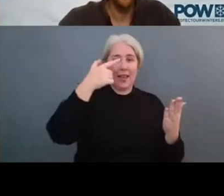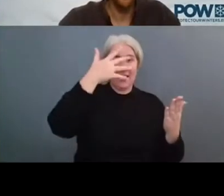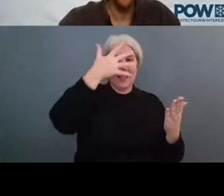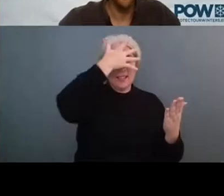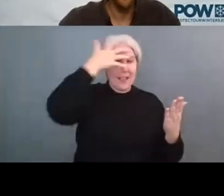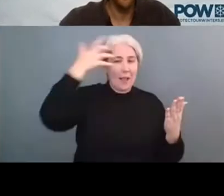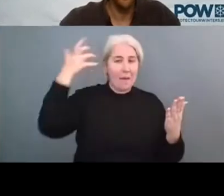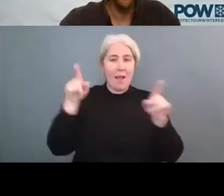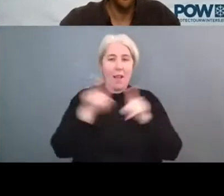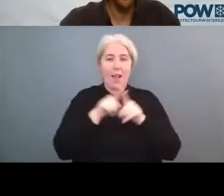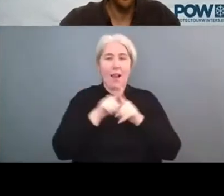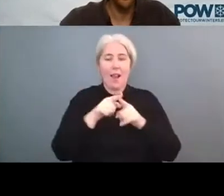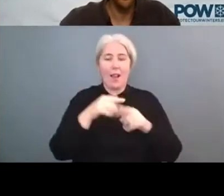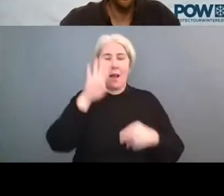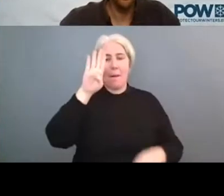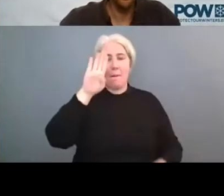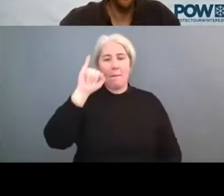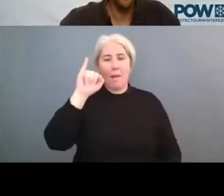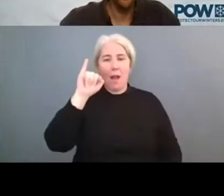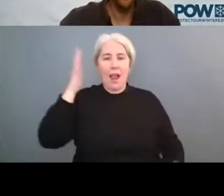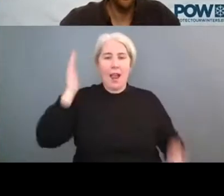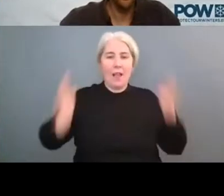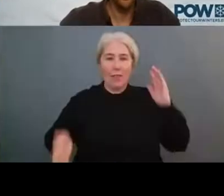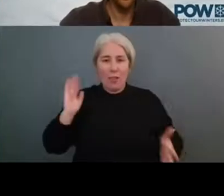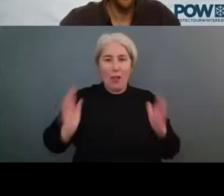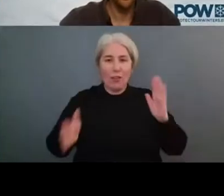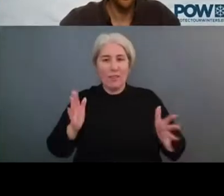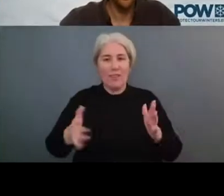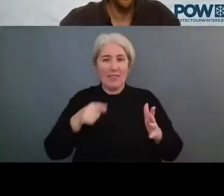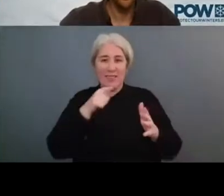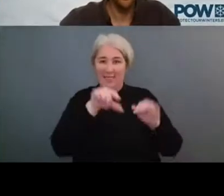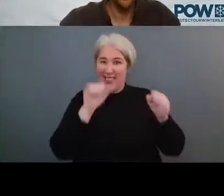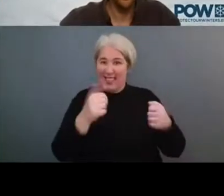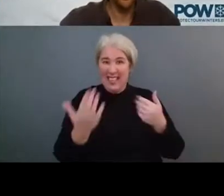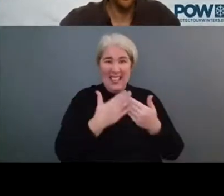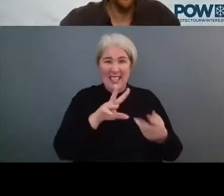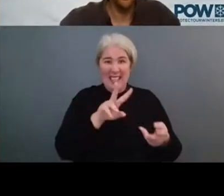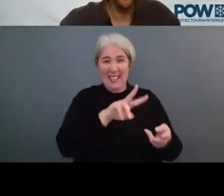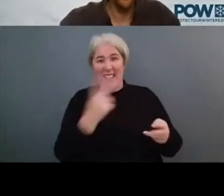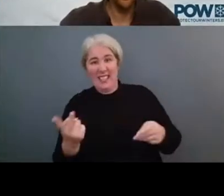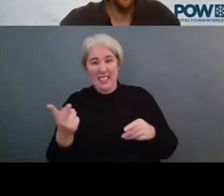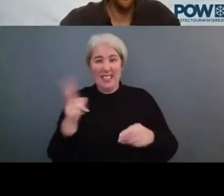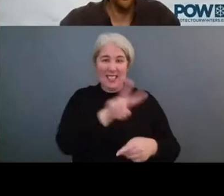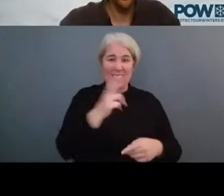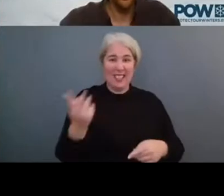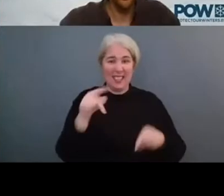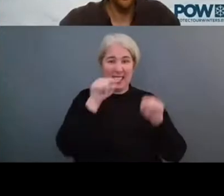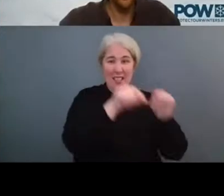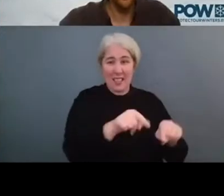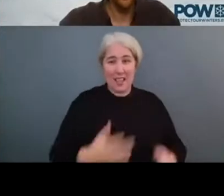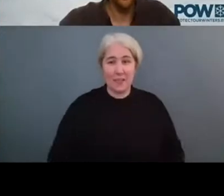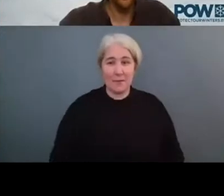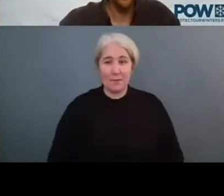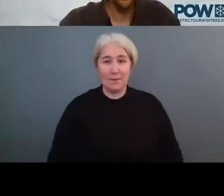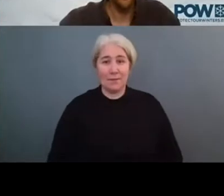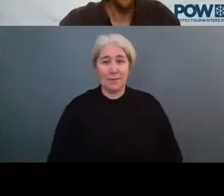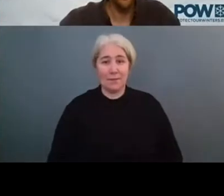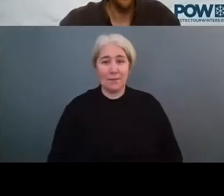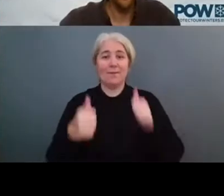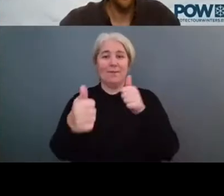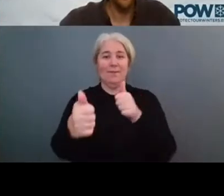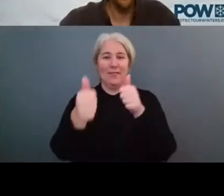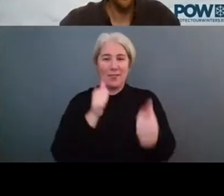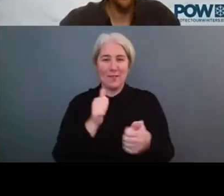biathlon perfectly perfectly perfectly perfectly adapted to it, etc, etc. I mentioned already if already the